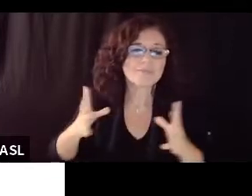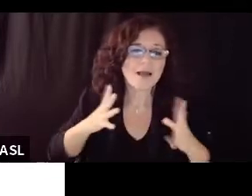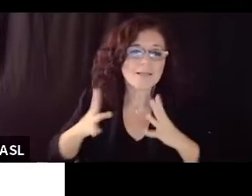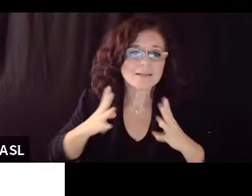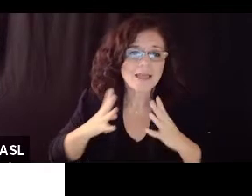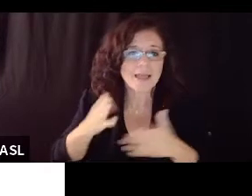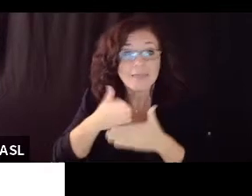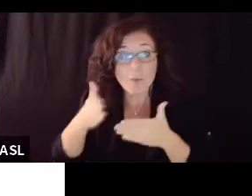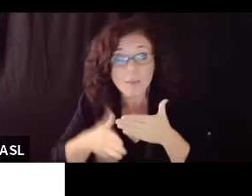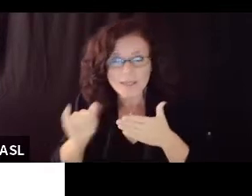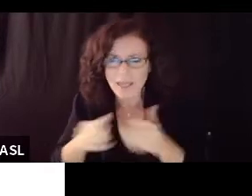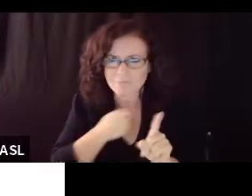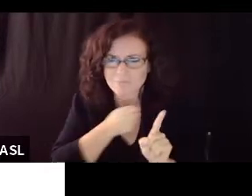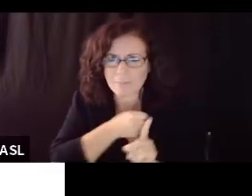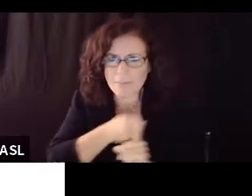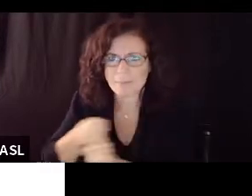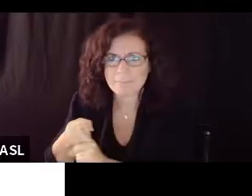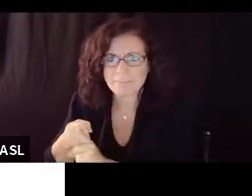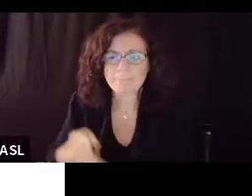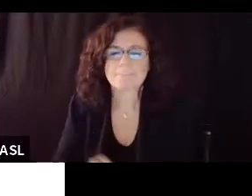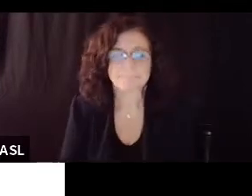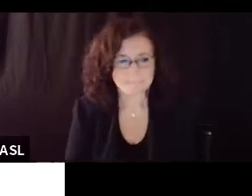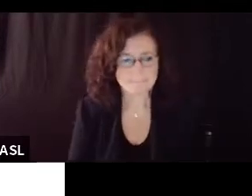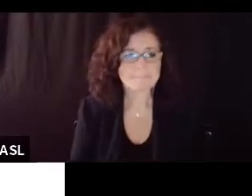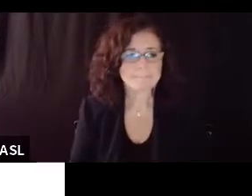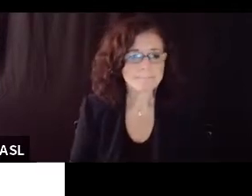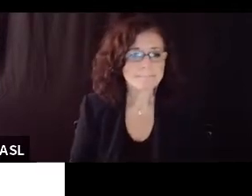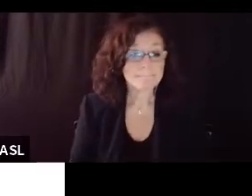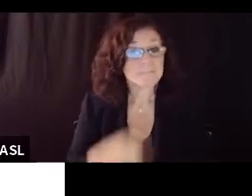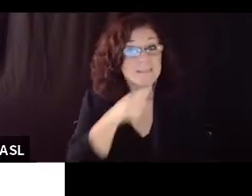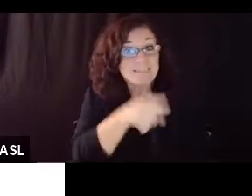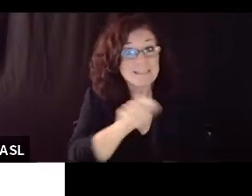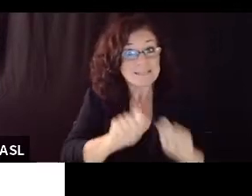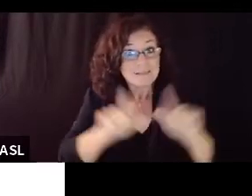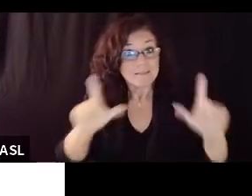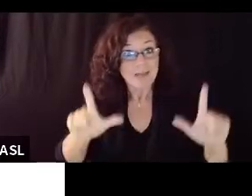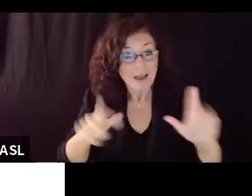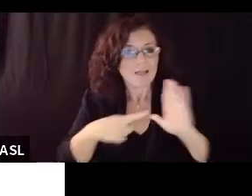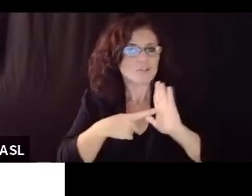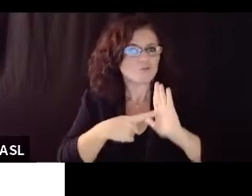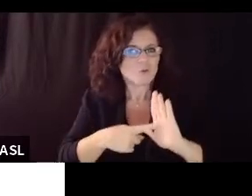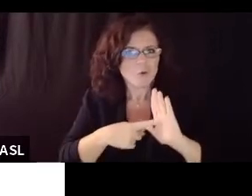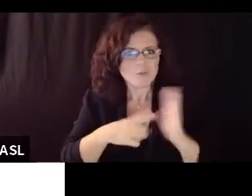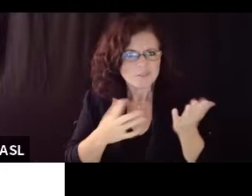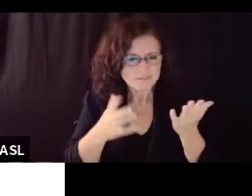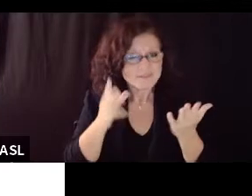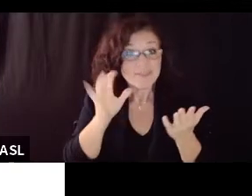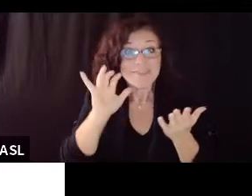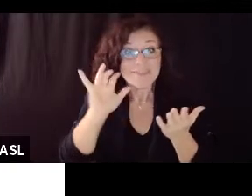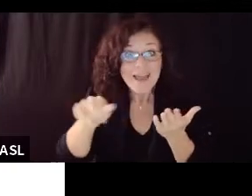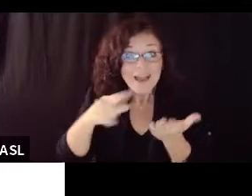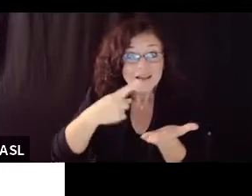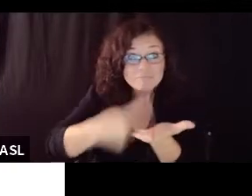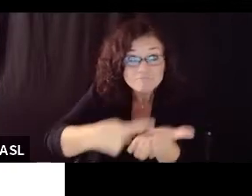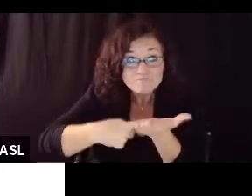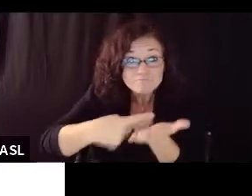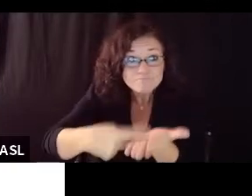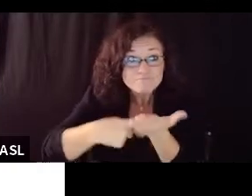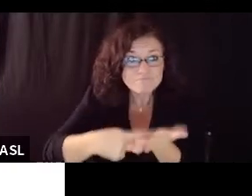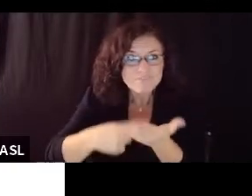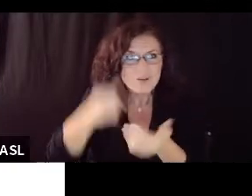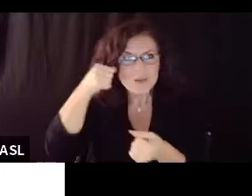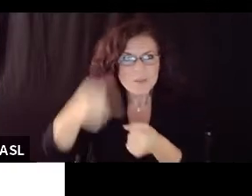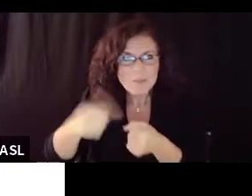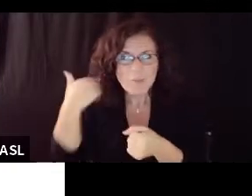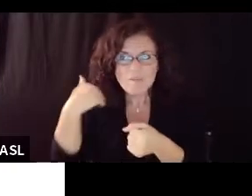the the slide I'm showing reminds us of the conversation we were having eight weeks ago transitions between um reds and purples